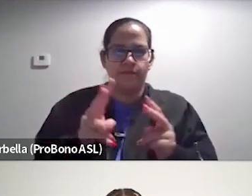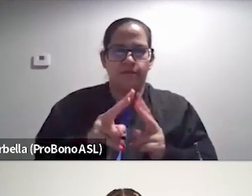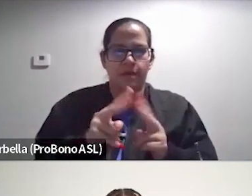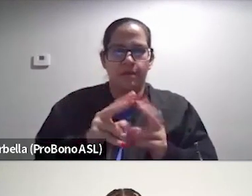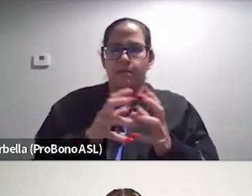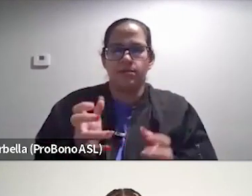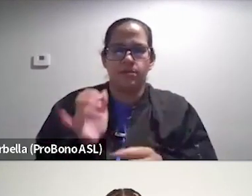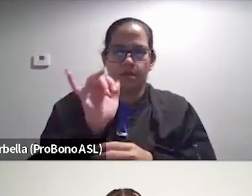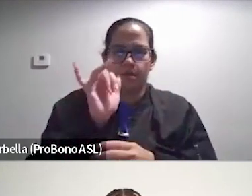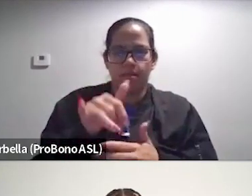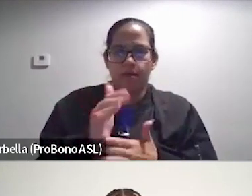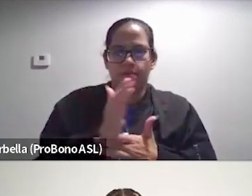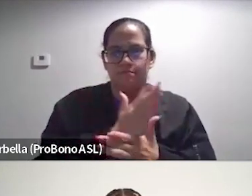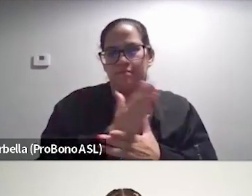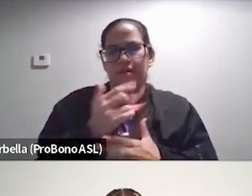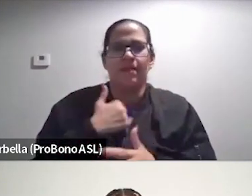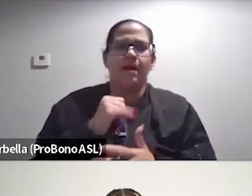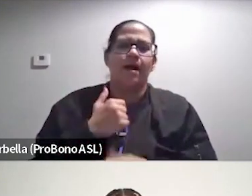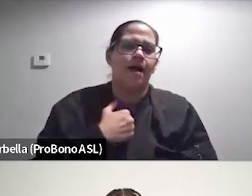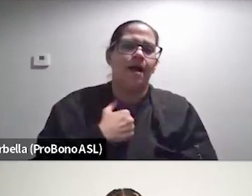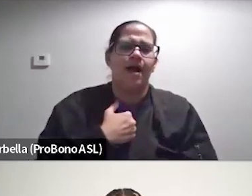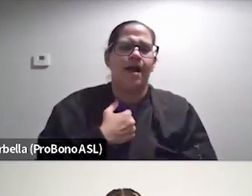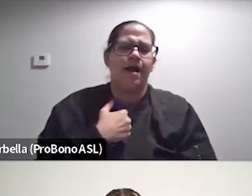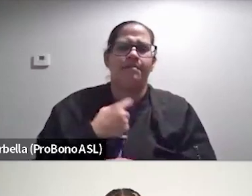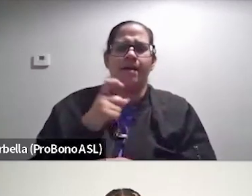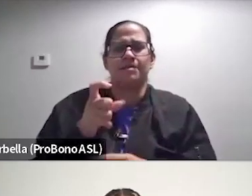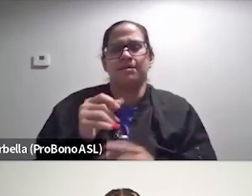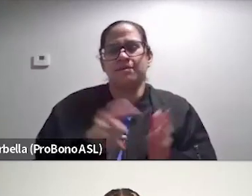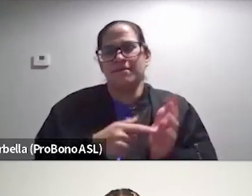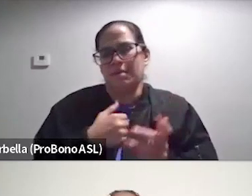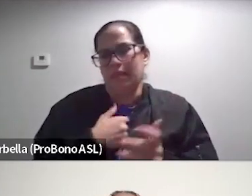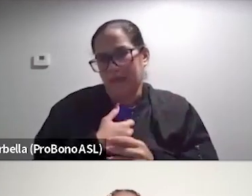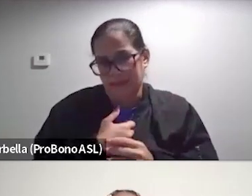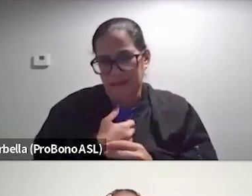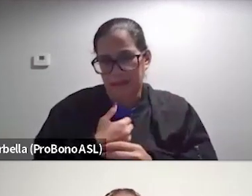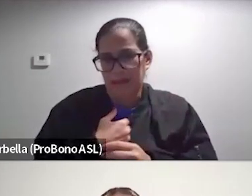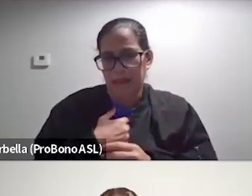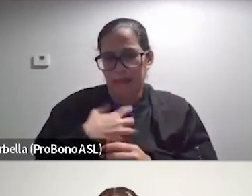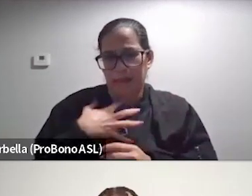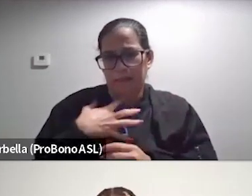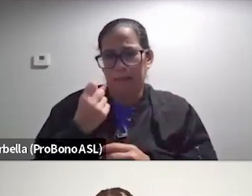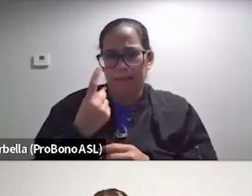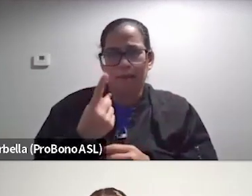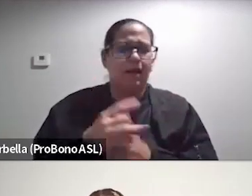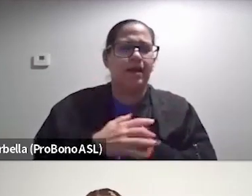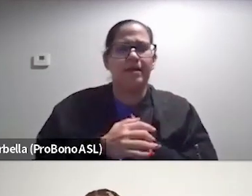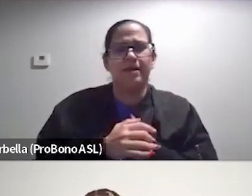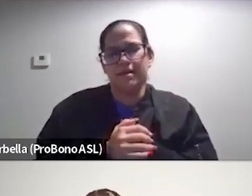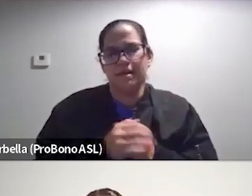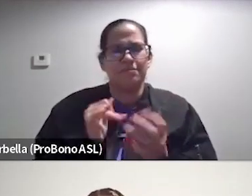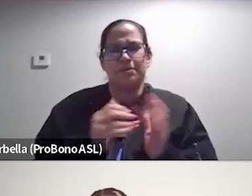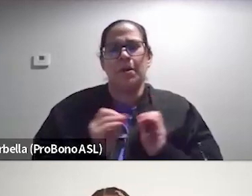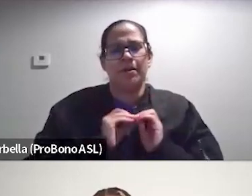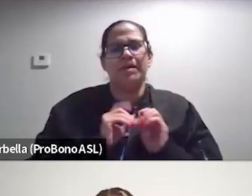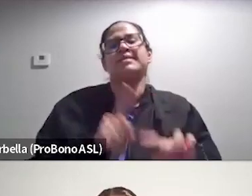cusp at times. I'm like, I'm, you know, X and other times I'm like, Ooh, I'm, I'm an elder millennial. I'm just kidding. Depending